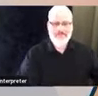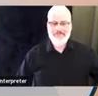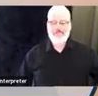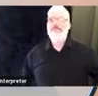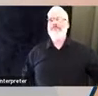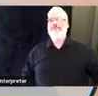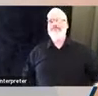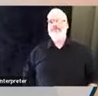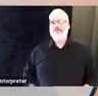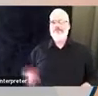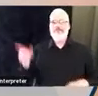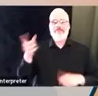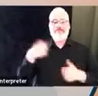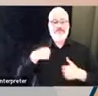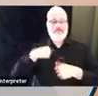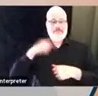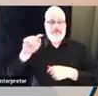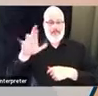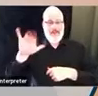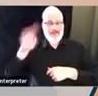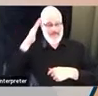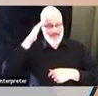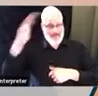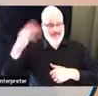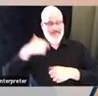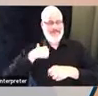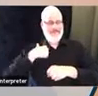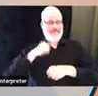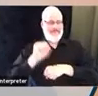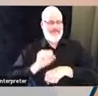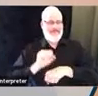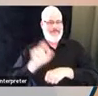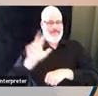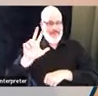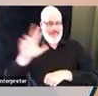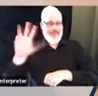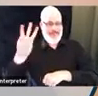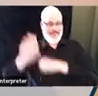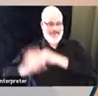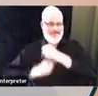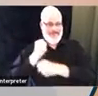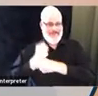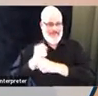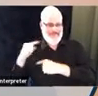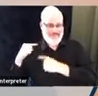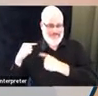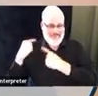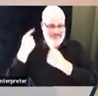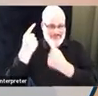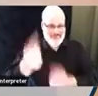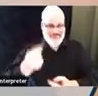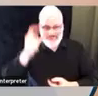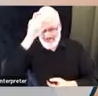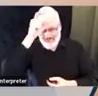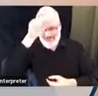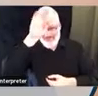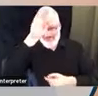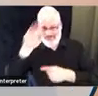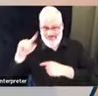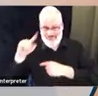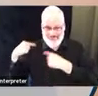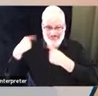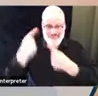I have held the positions of firefighter apparatus engineer fire lieutenant and two different departments